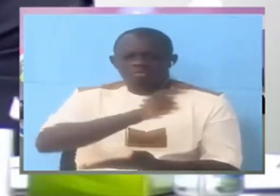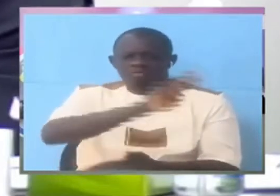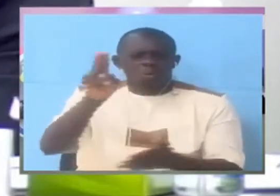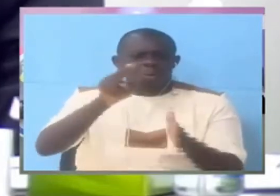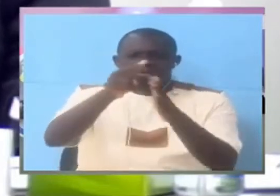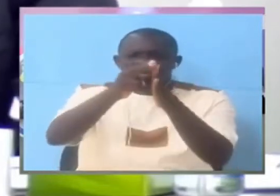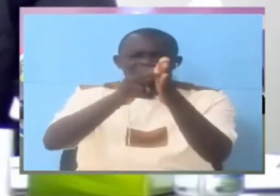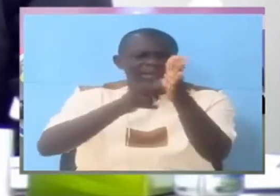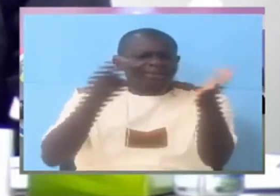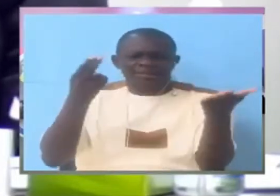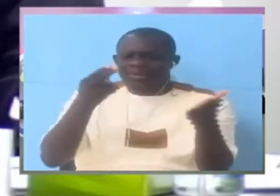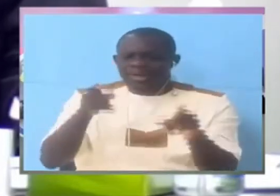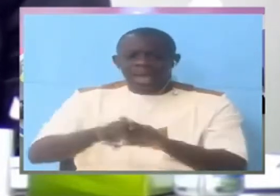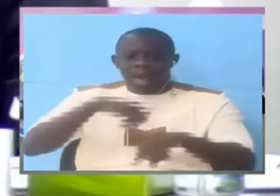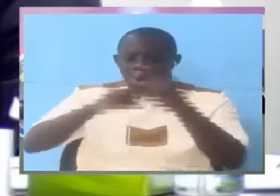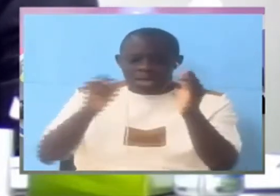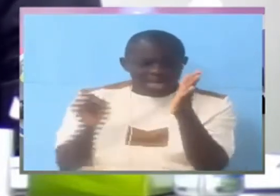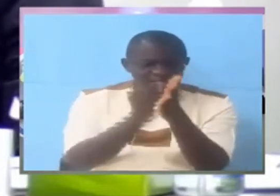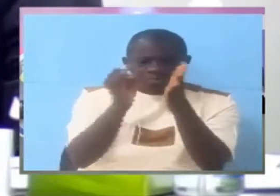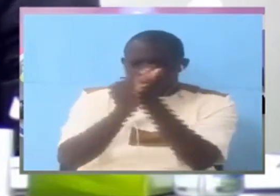investigations department at the NIA